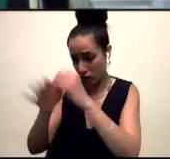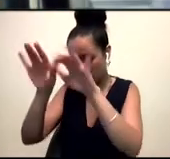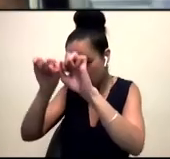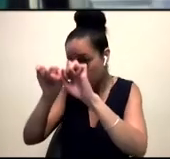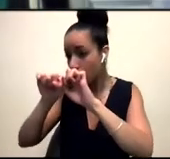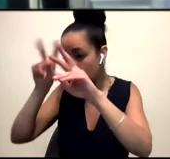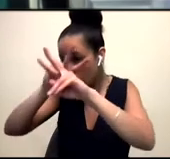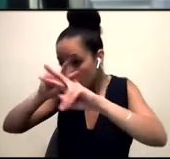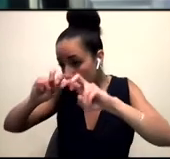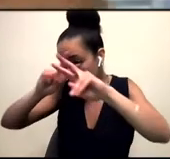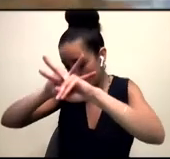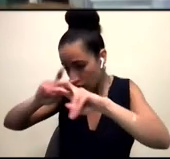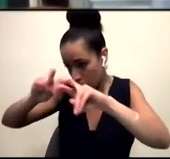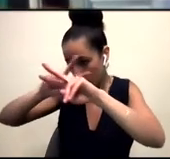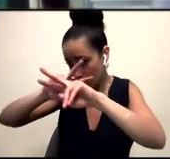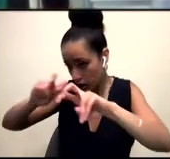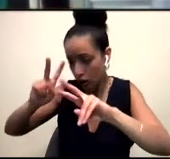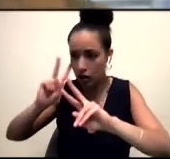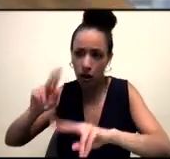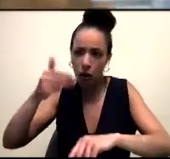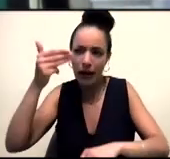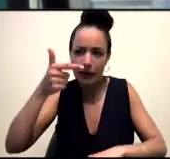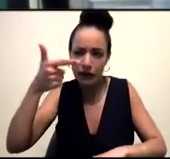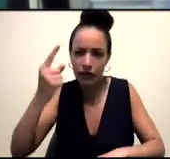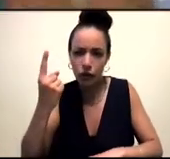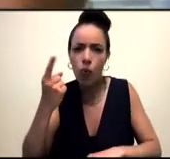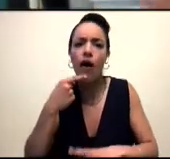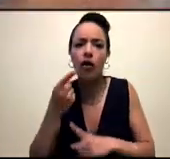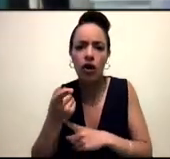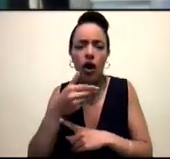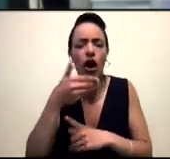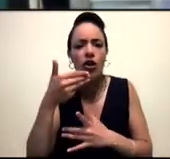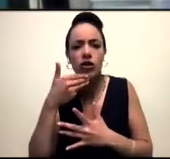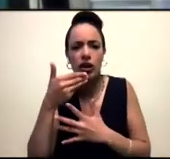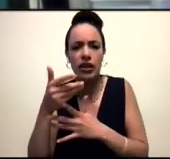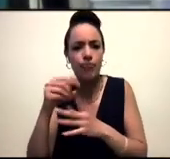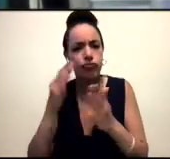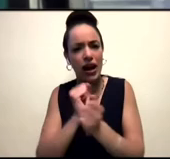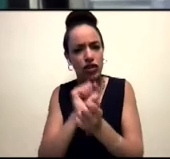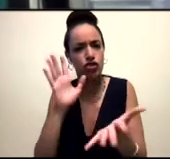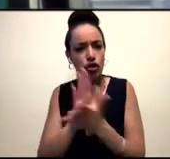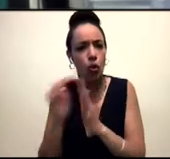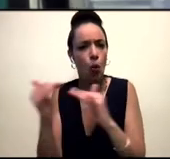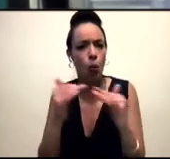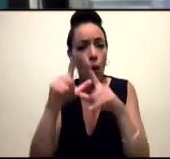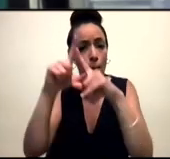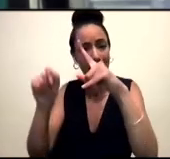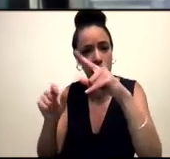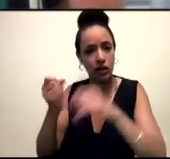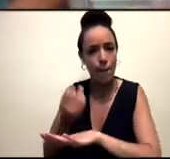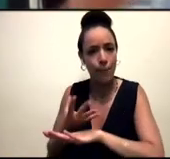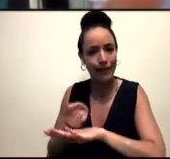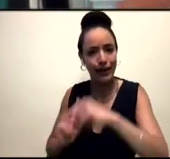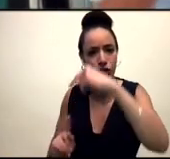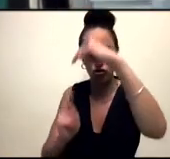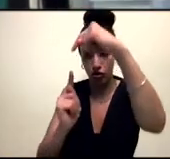you know, what you see is like the 1971 liberation war and subsequent genocide that Pakistan conducted in Bangladesh, right? That, that was a result of in part